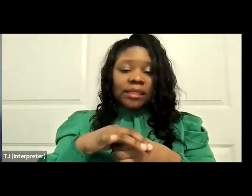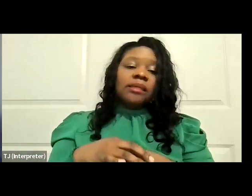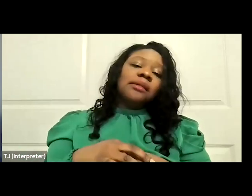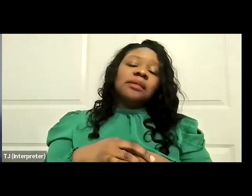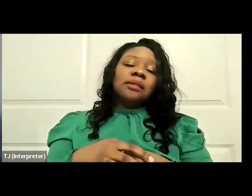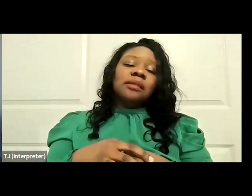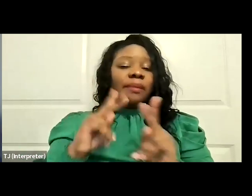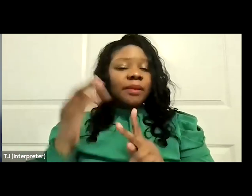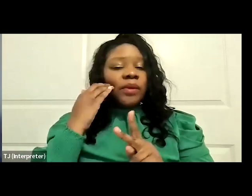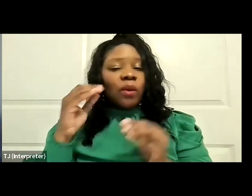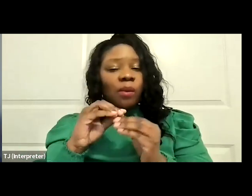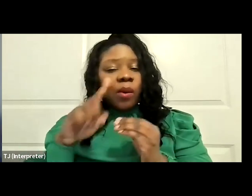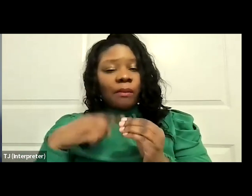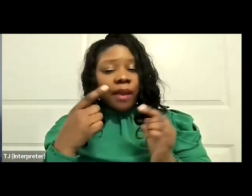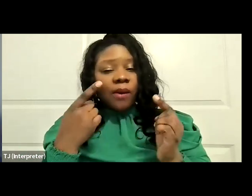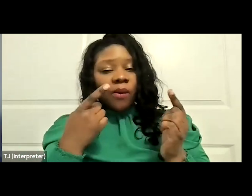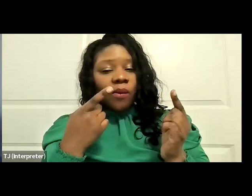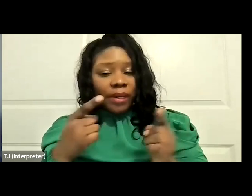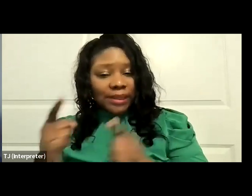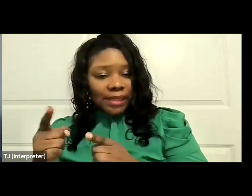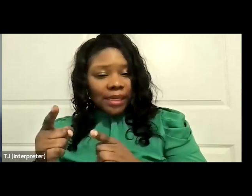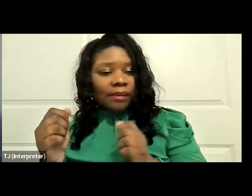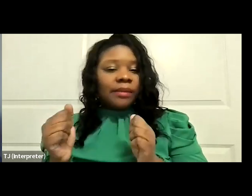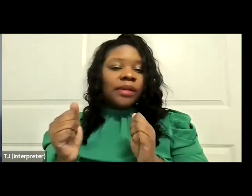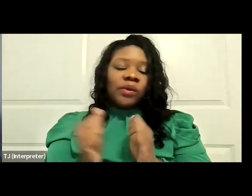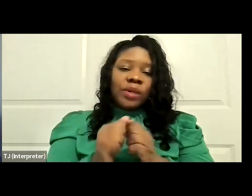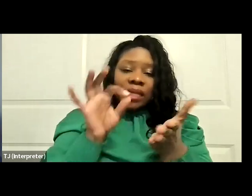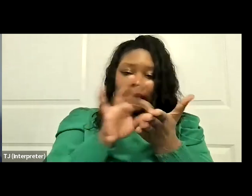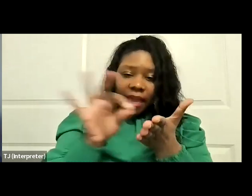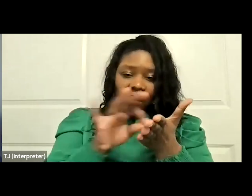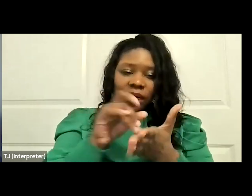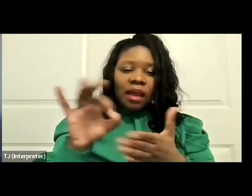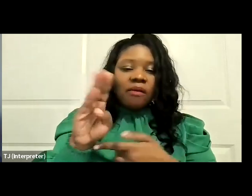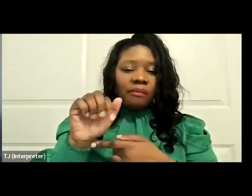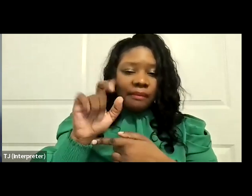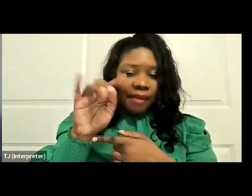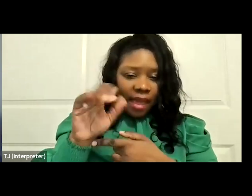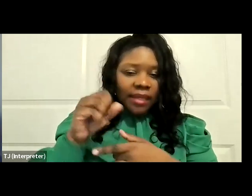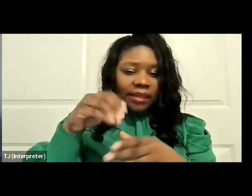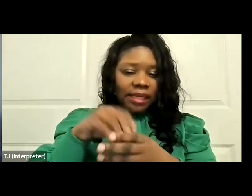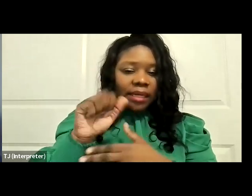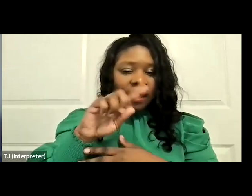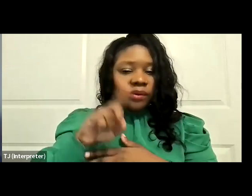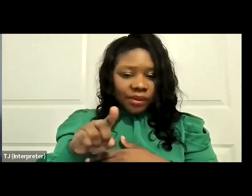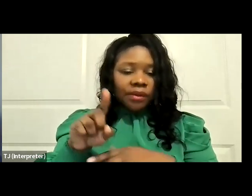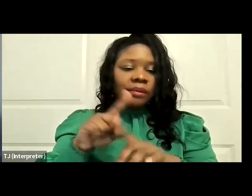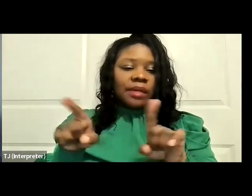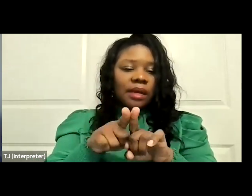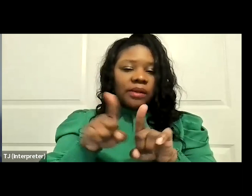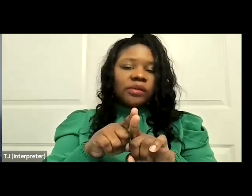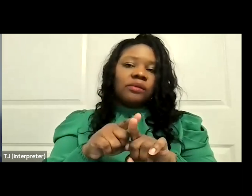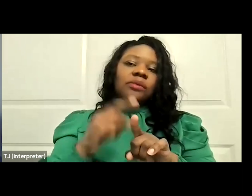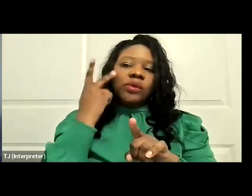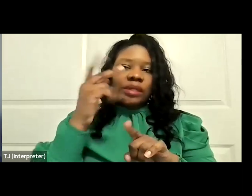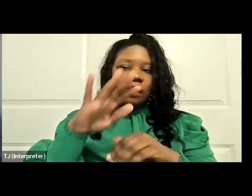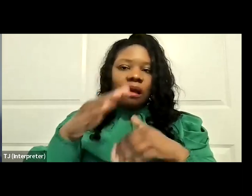people know more about what's happened with the counting of the ballots in Arizona than probably just about any state. We've been all over the national headlines. I will tell you,